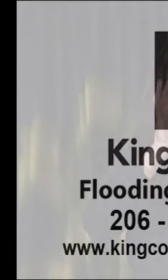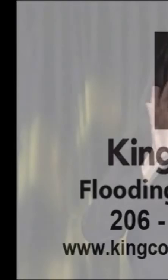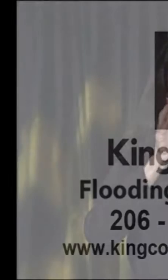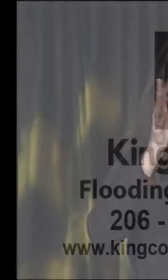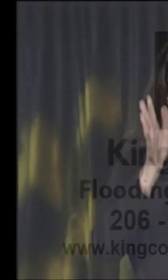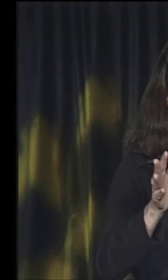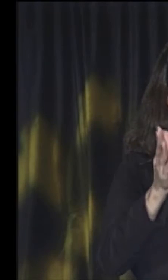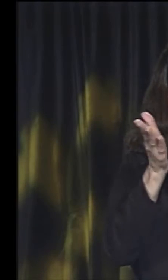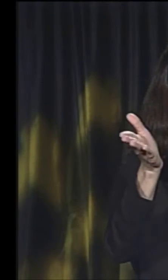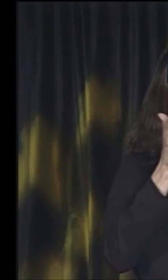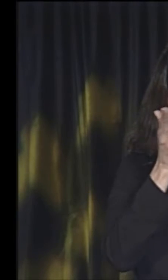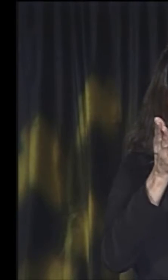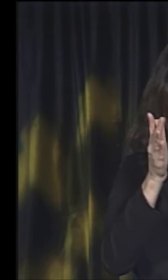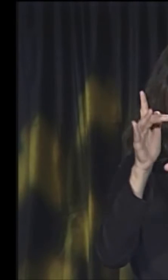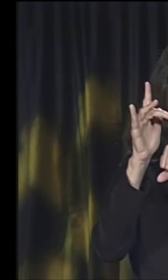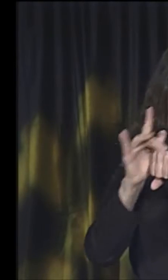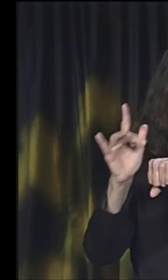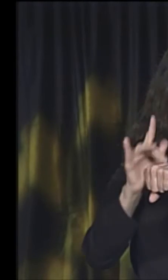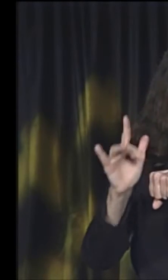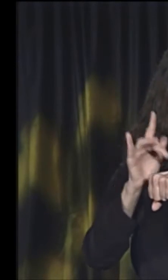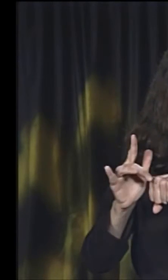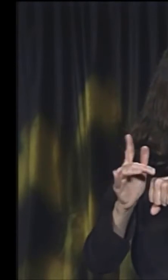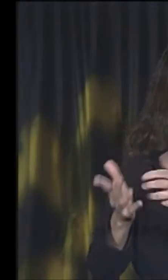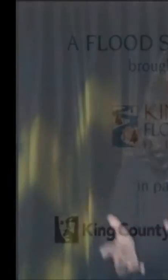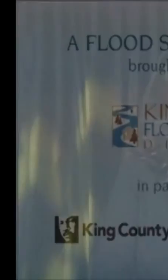interpreter services are available. For